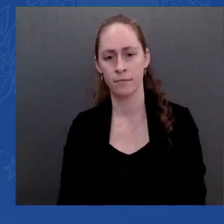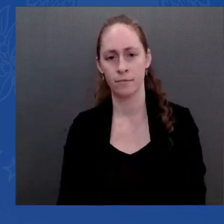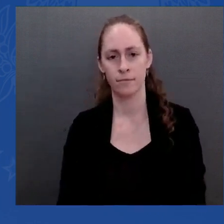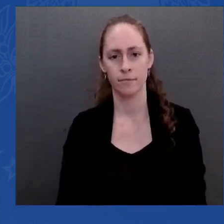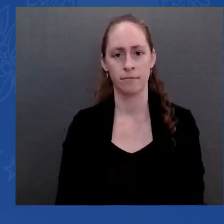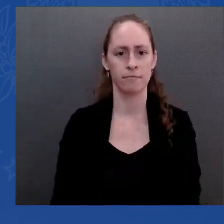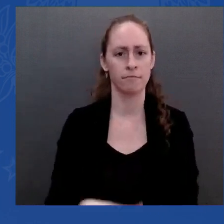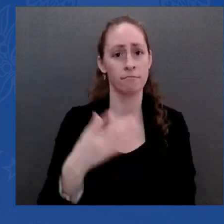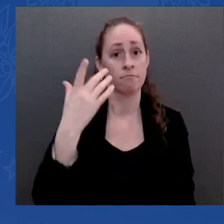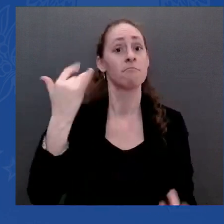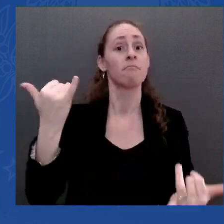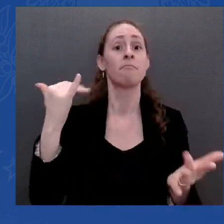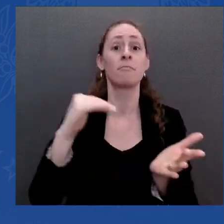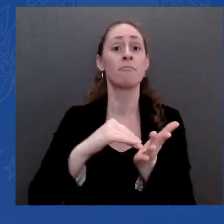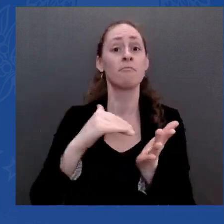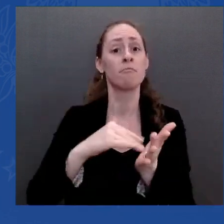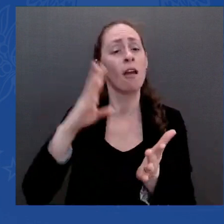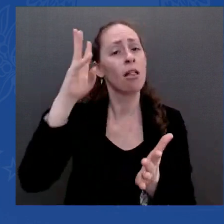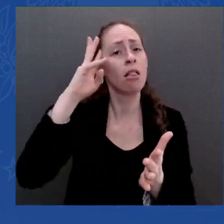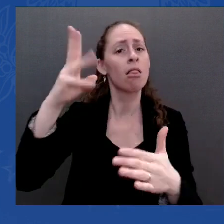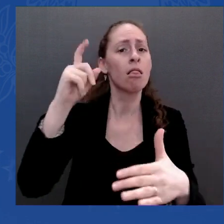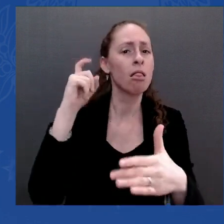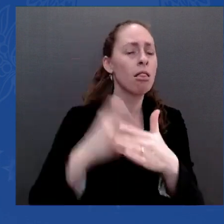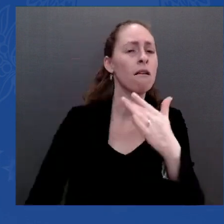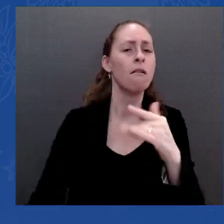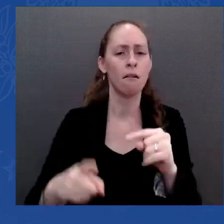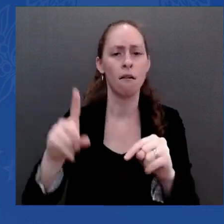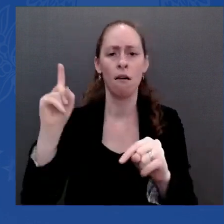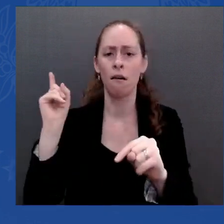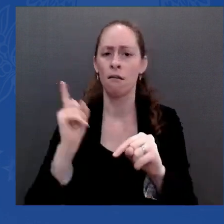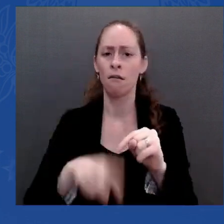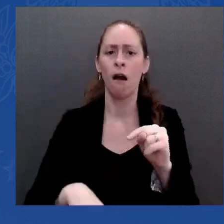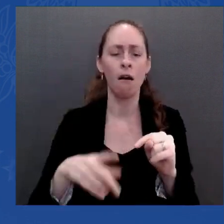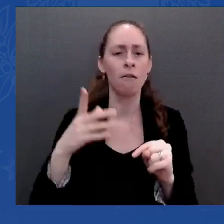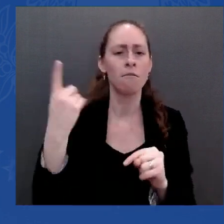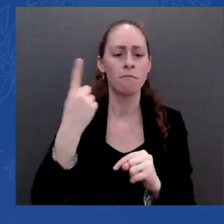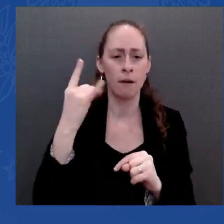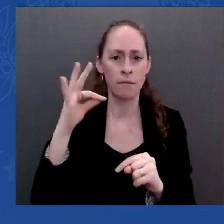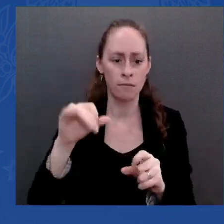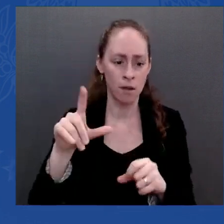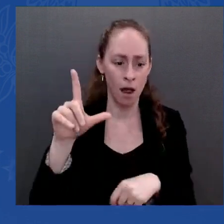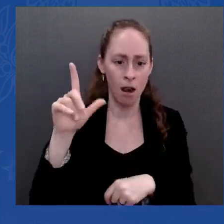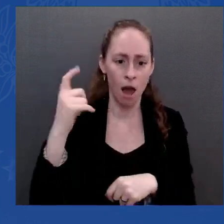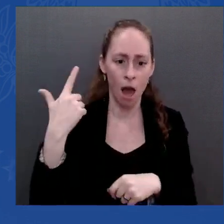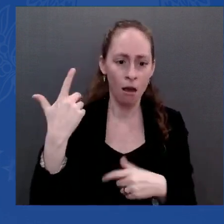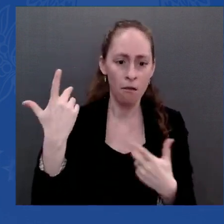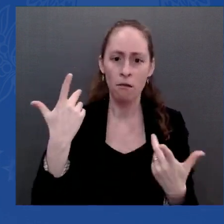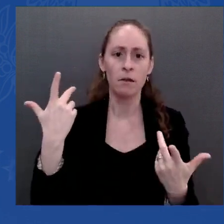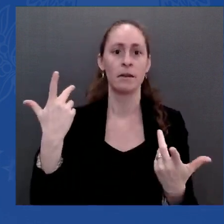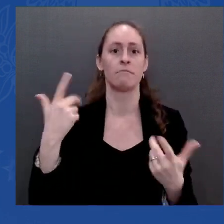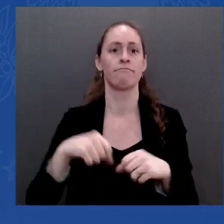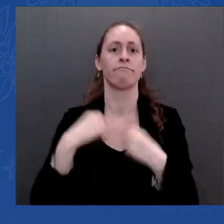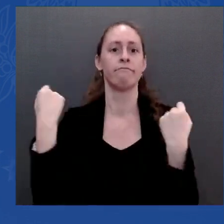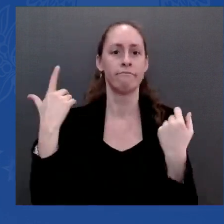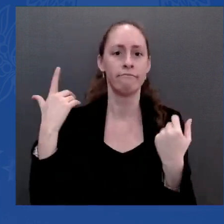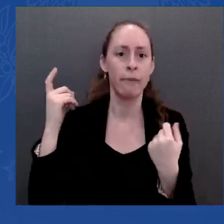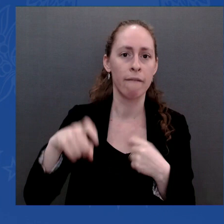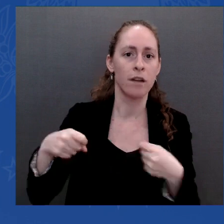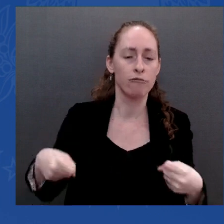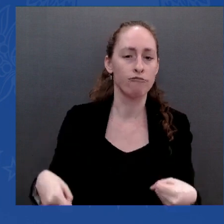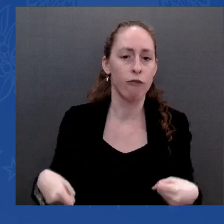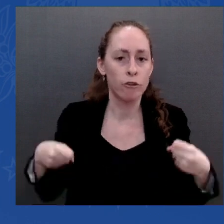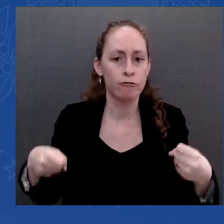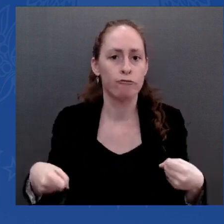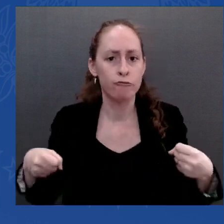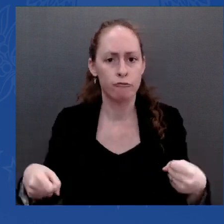of money they can pay for crutches. But, but, Medicare can negotiate everything except drug prices.